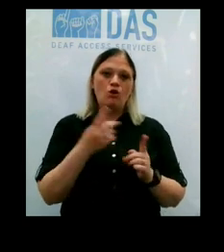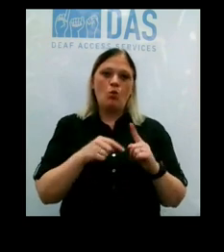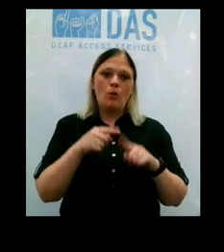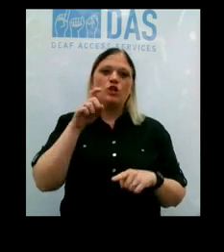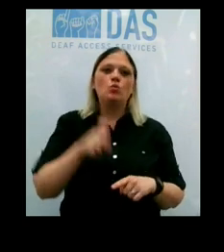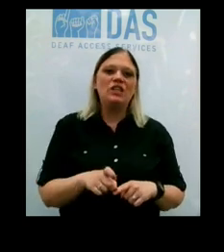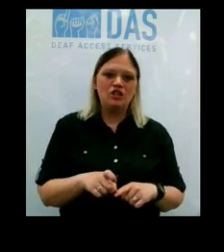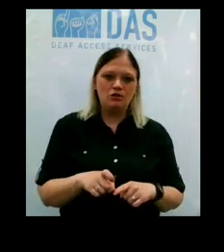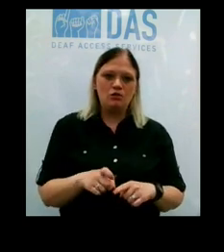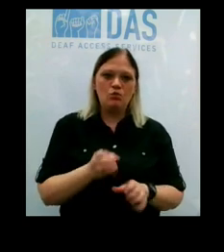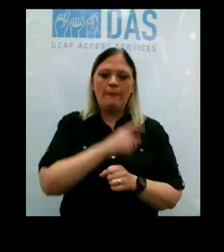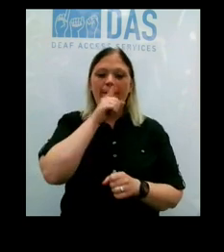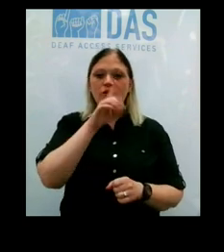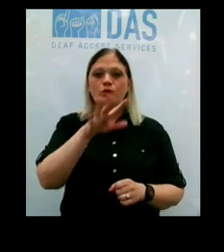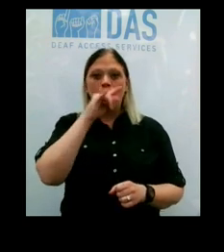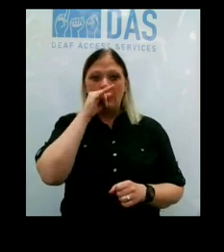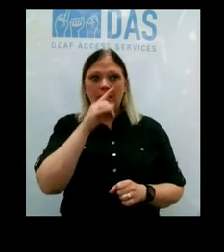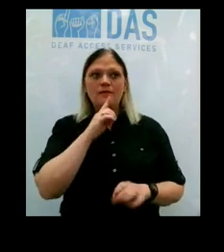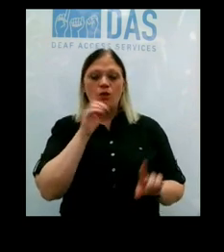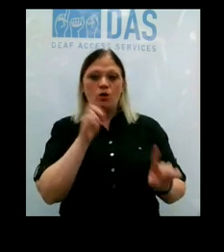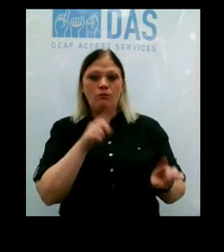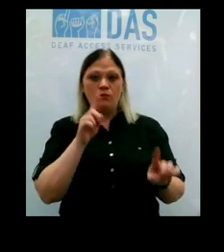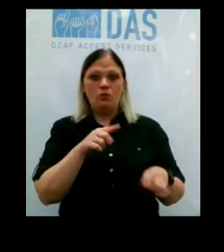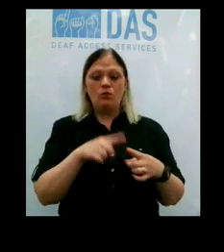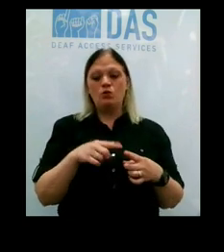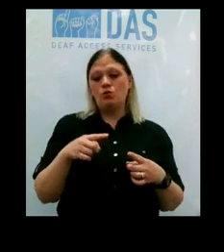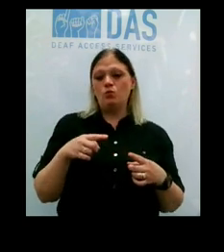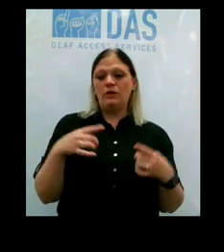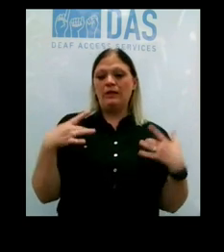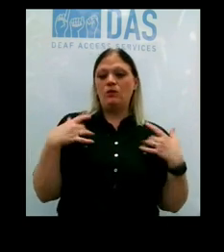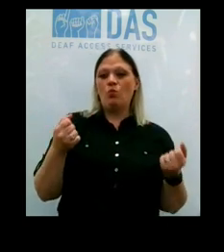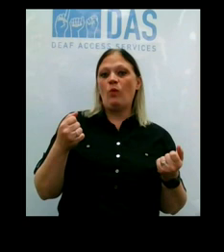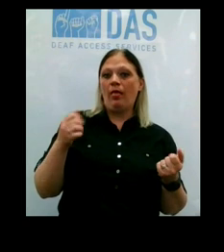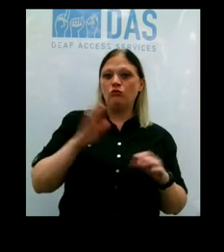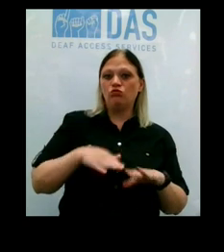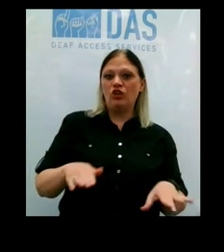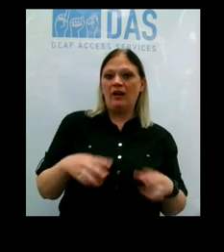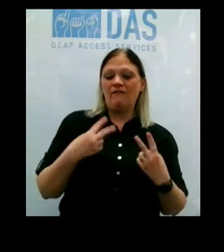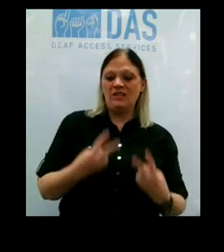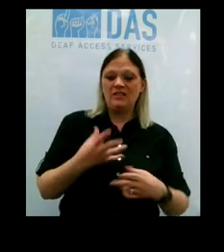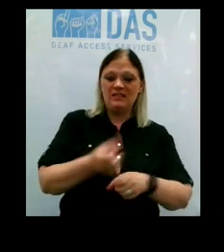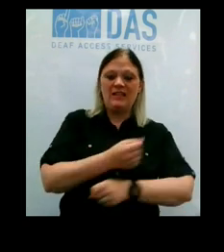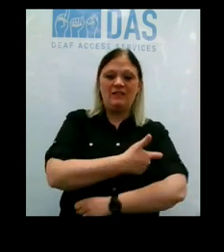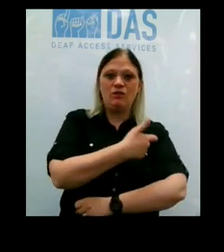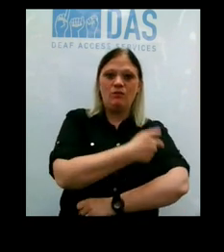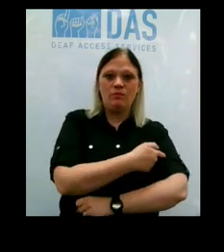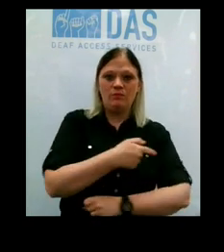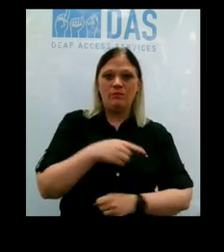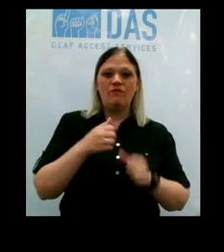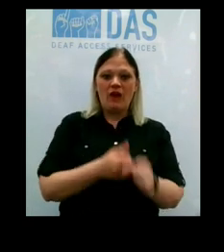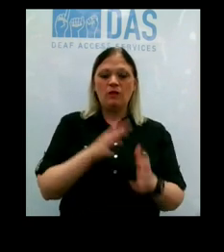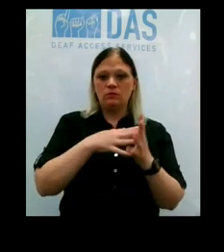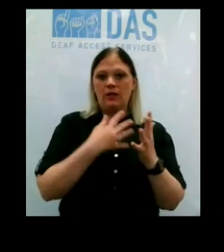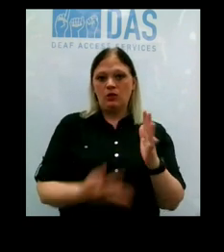need to and make sure that their kids are going to the well child care visits and getting their immunizations as per schedule.